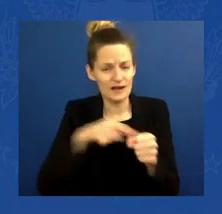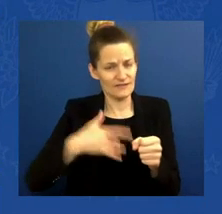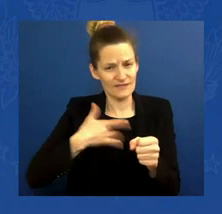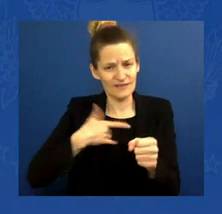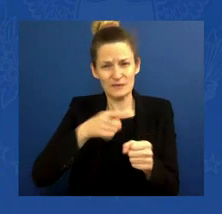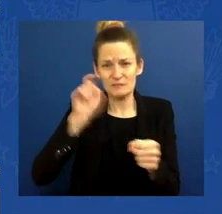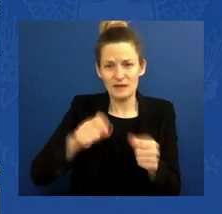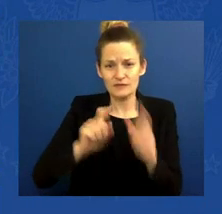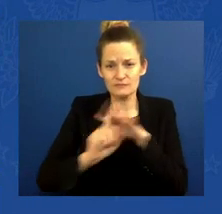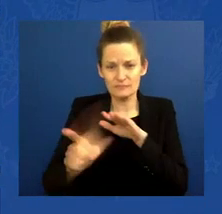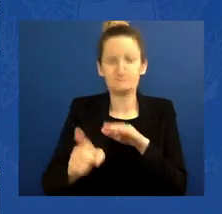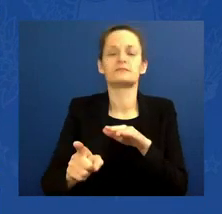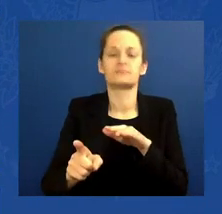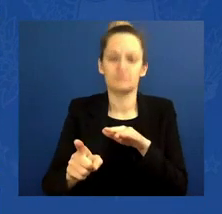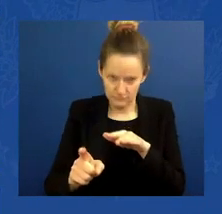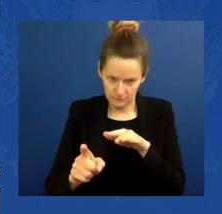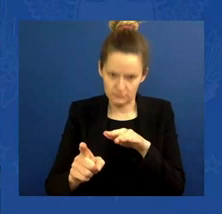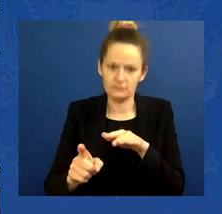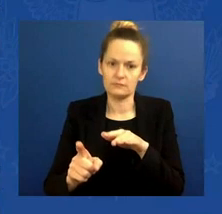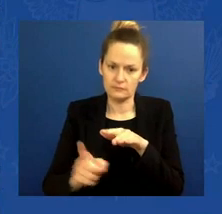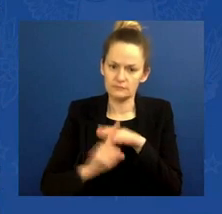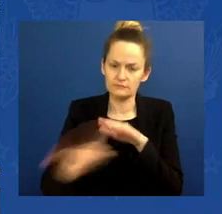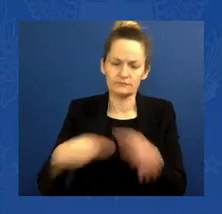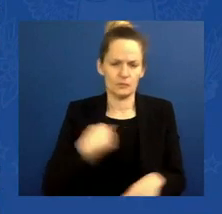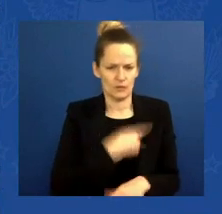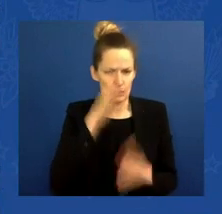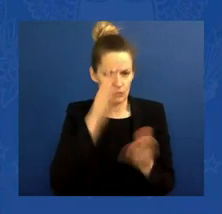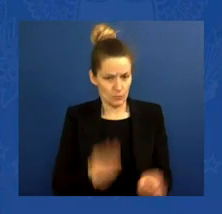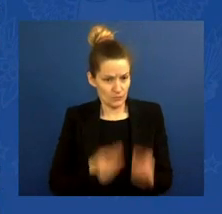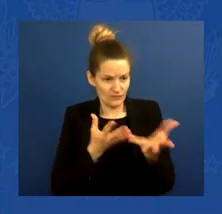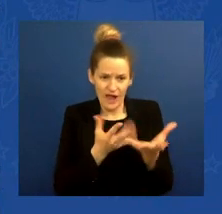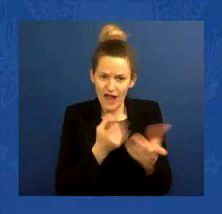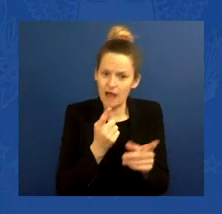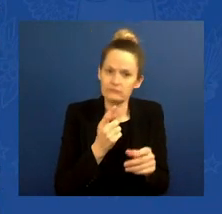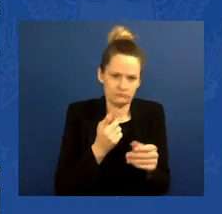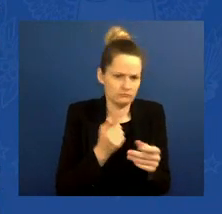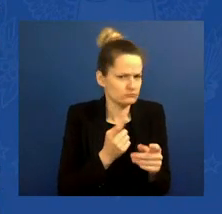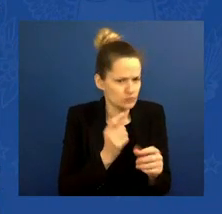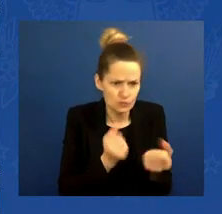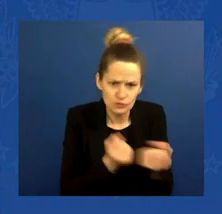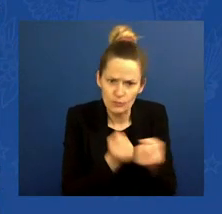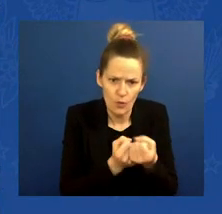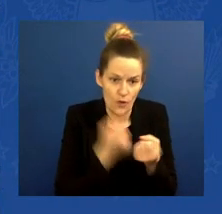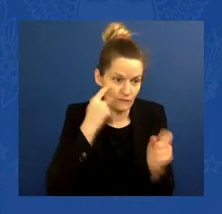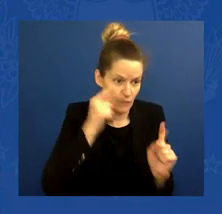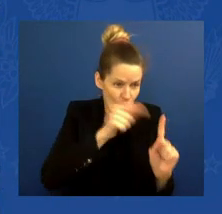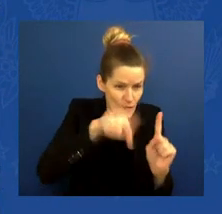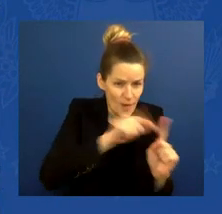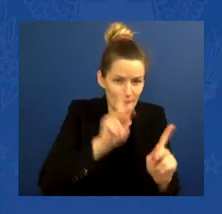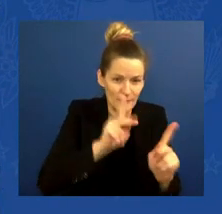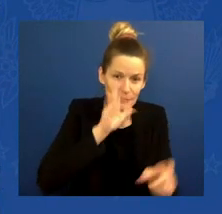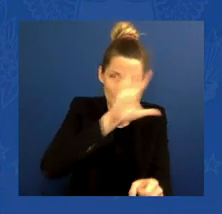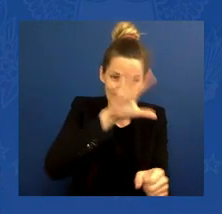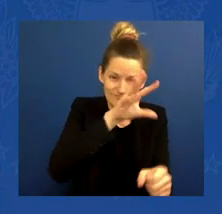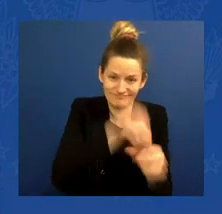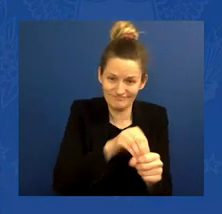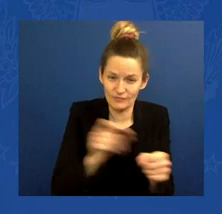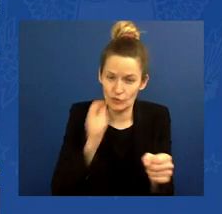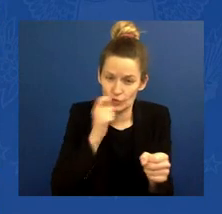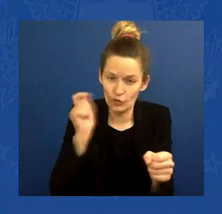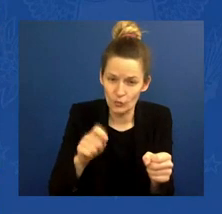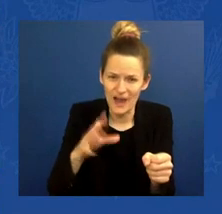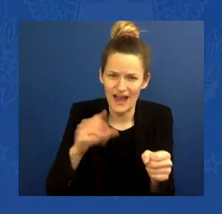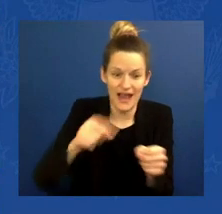to the people in Ukraine and in neighboring countries. Tens of thousands of tons of food, water, medicine,